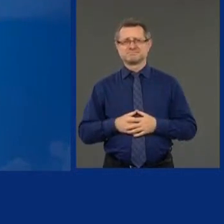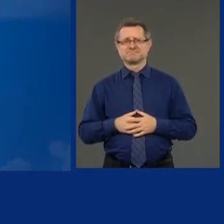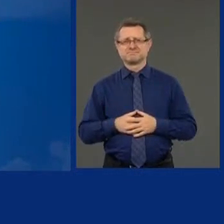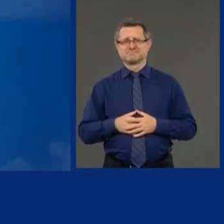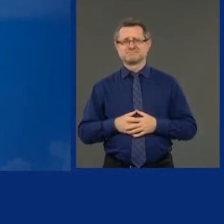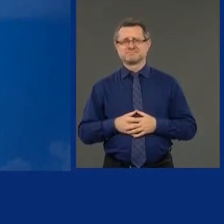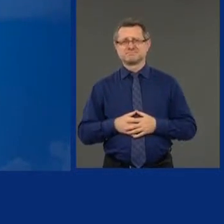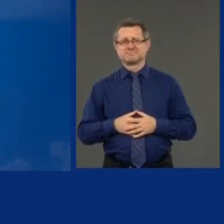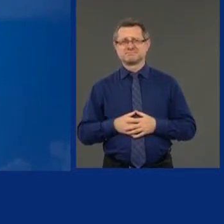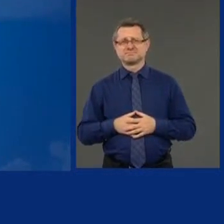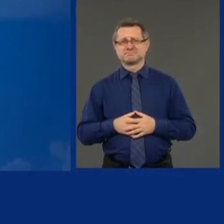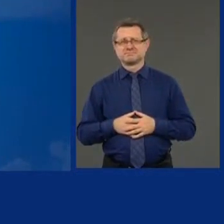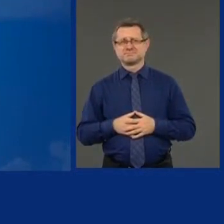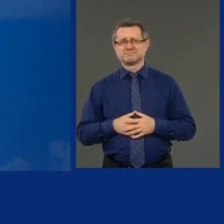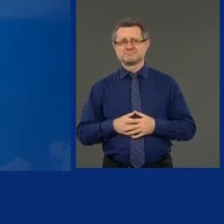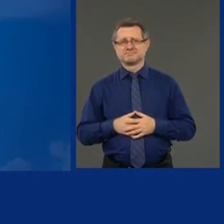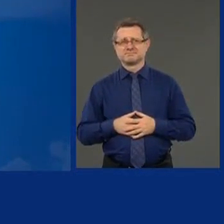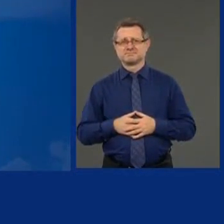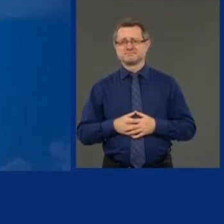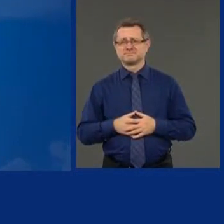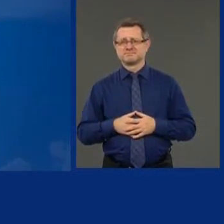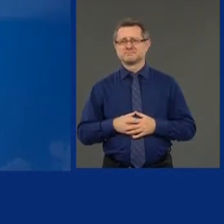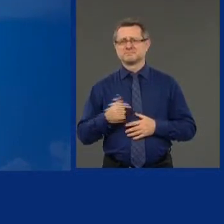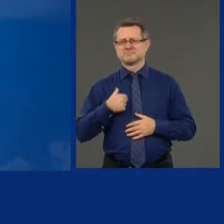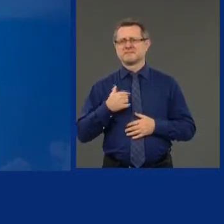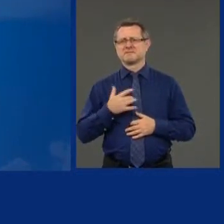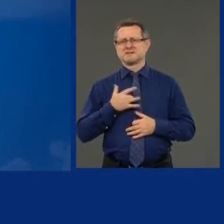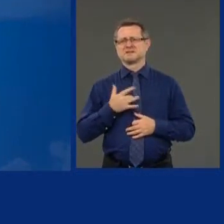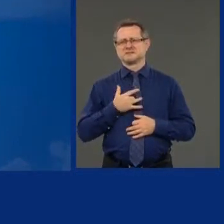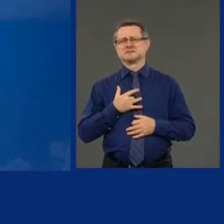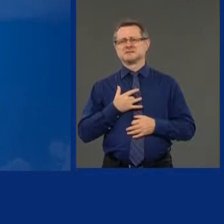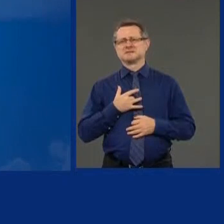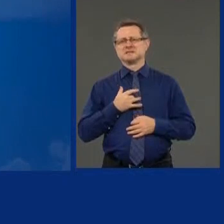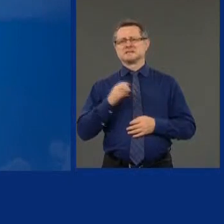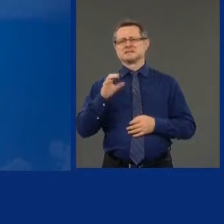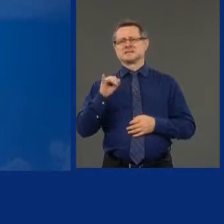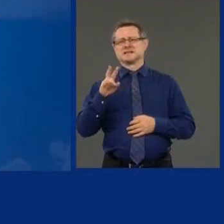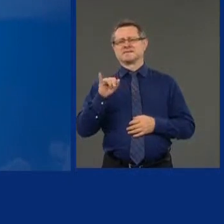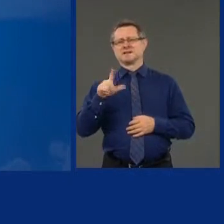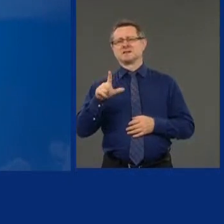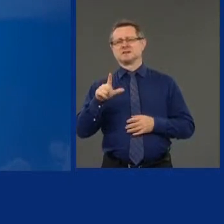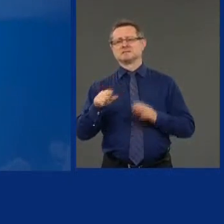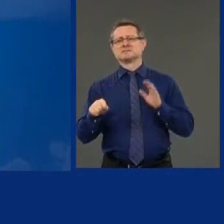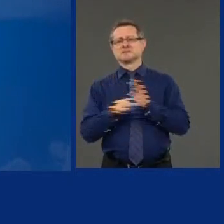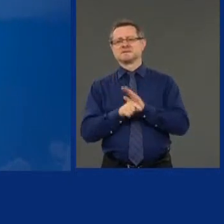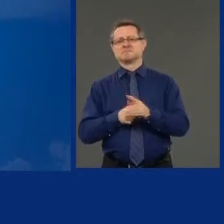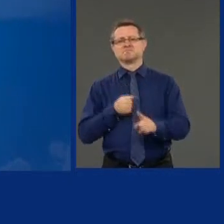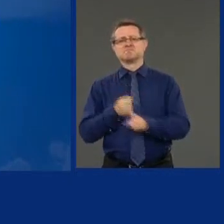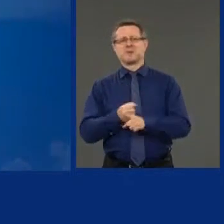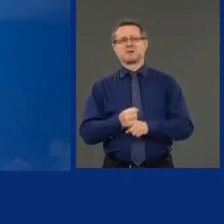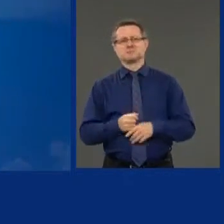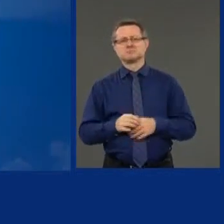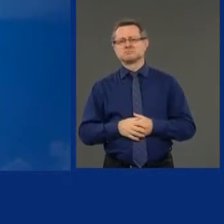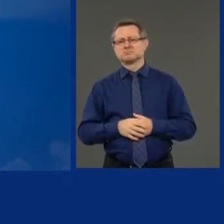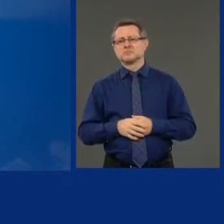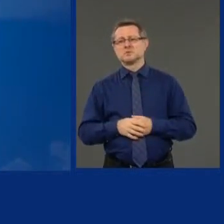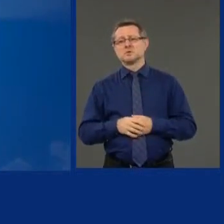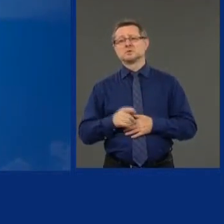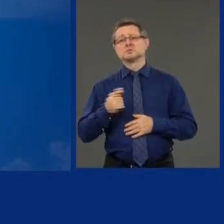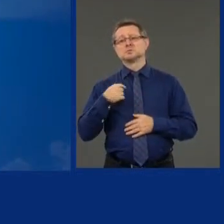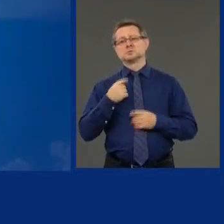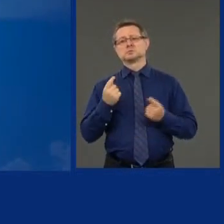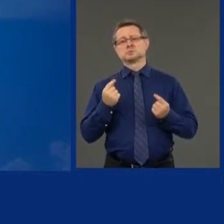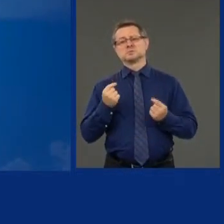I believe there are civil damages that New York State is owed, and we'll be pursuing possible